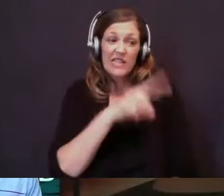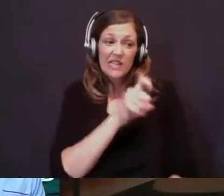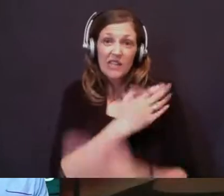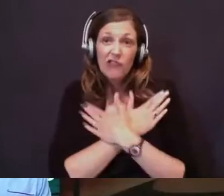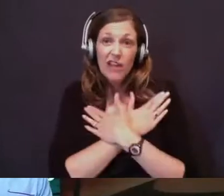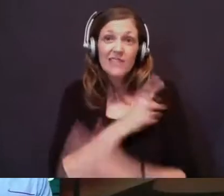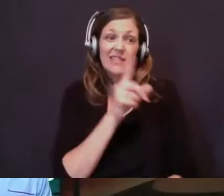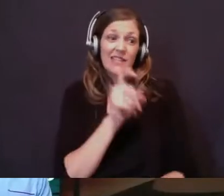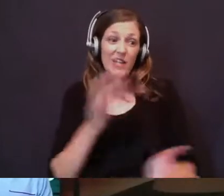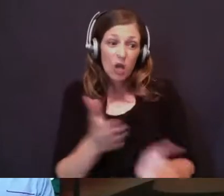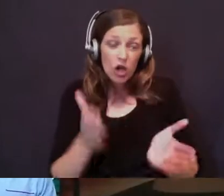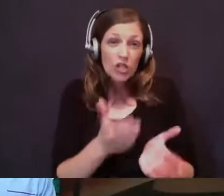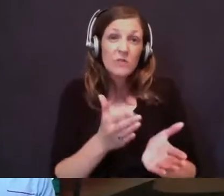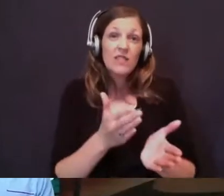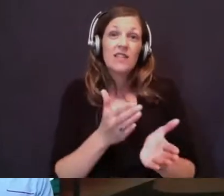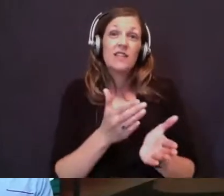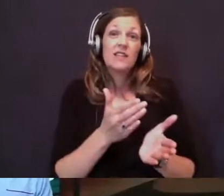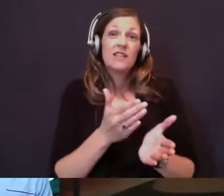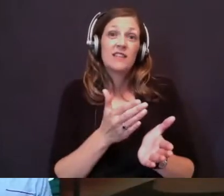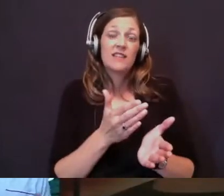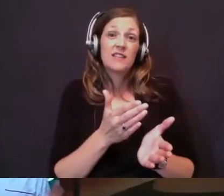he needed encouragement. He knew he needed